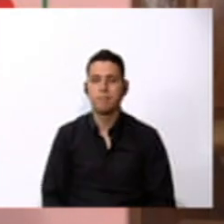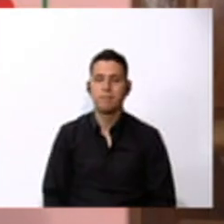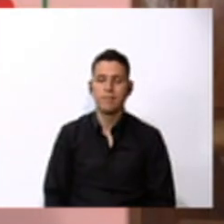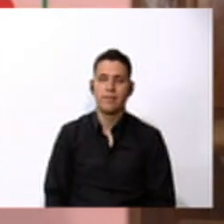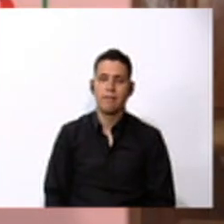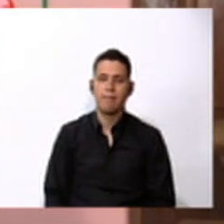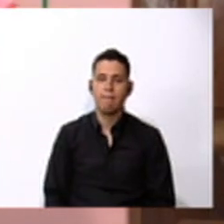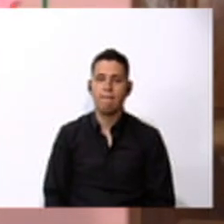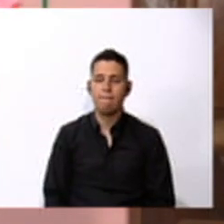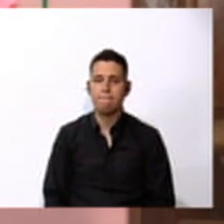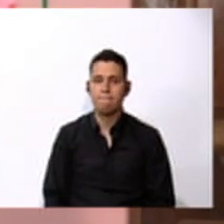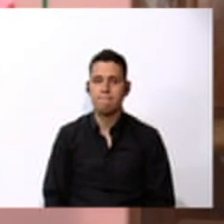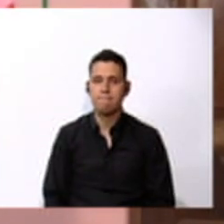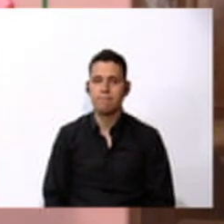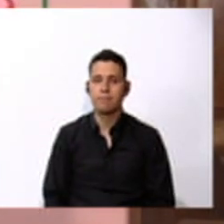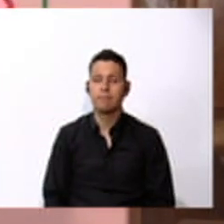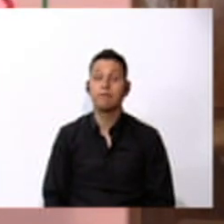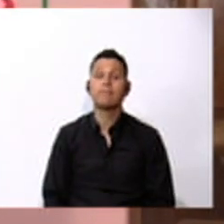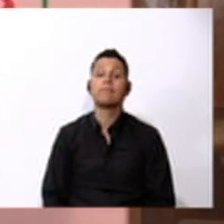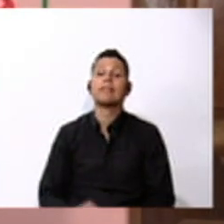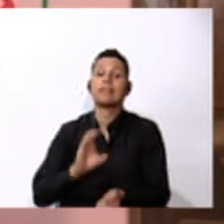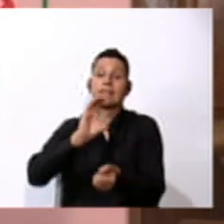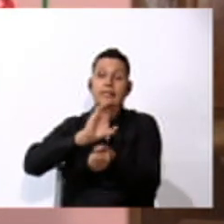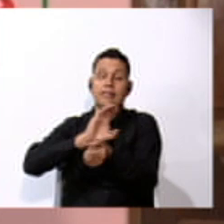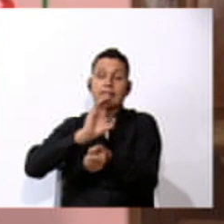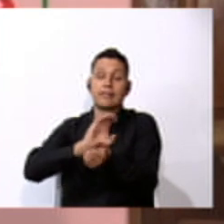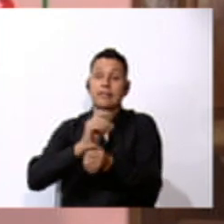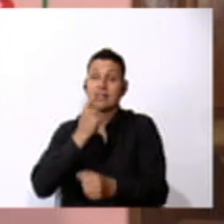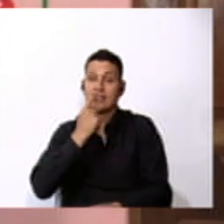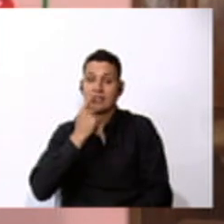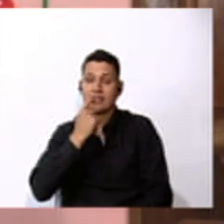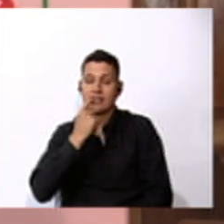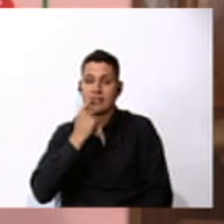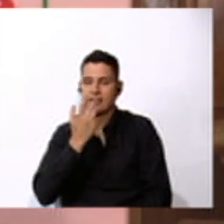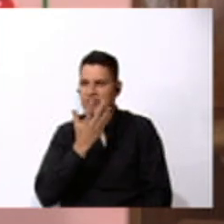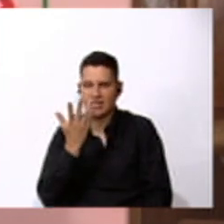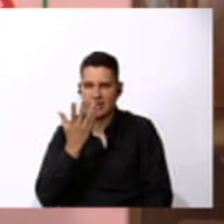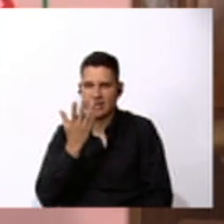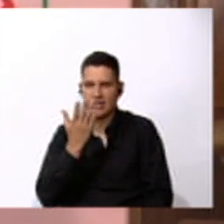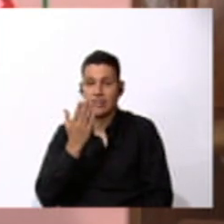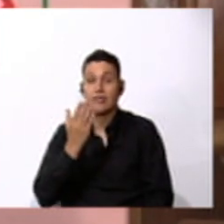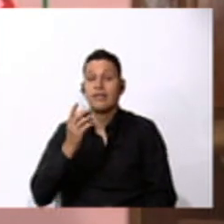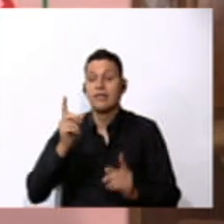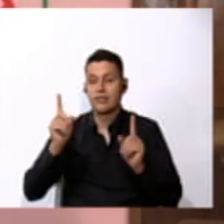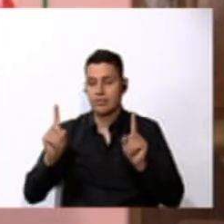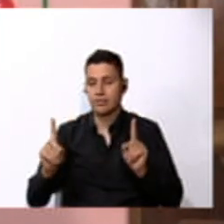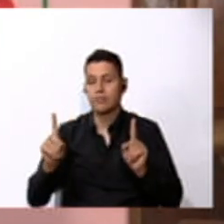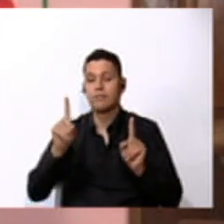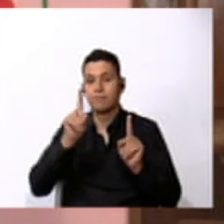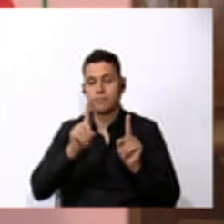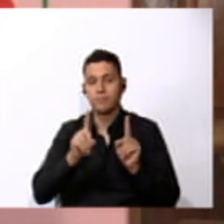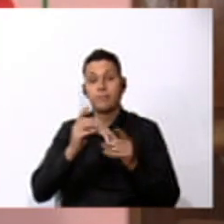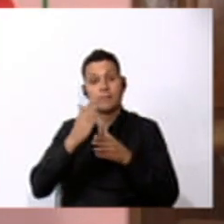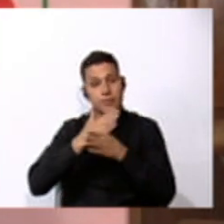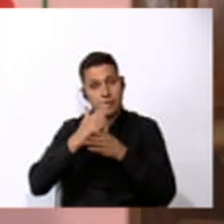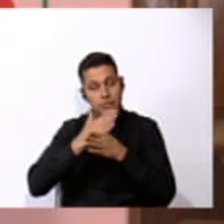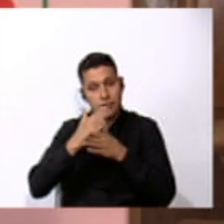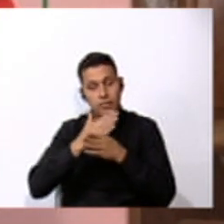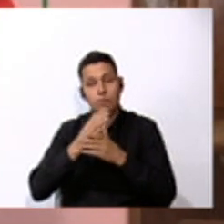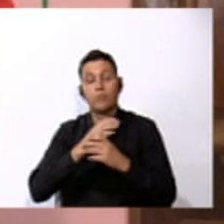The dental clinic is between the police